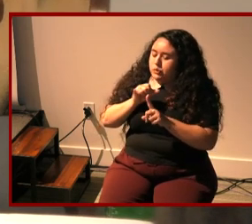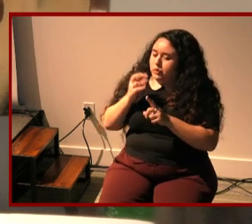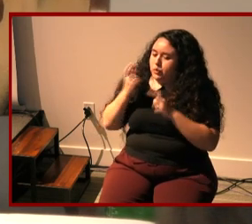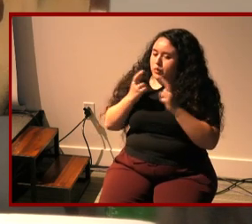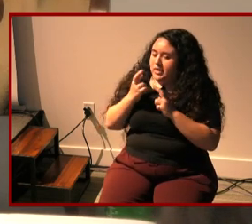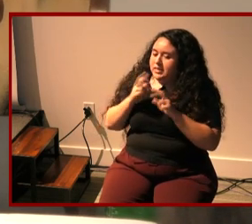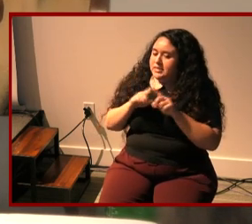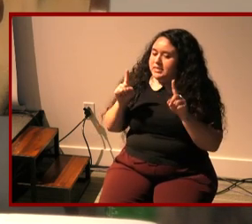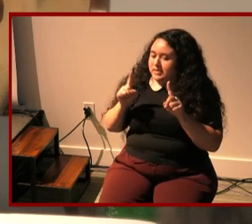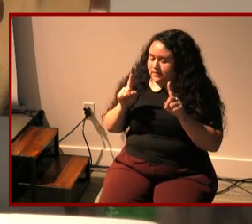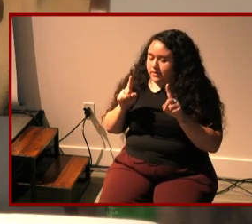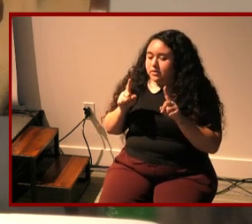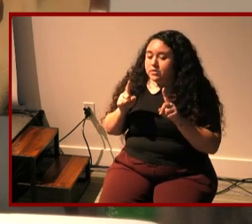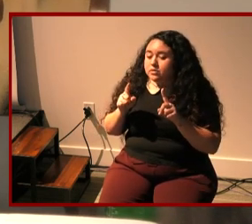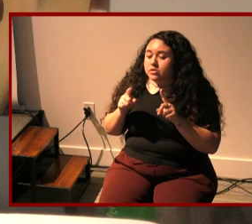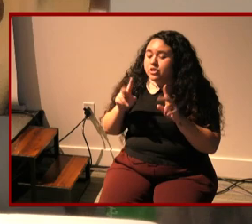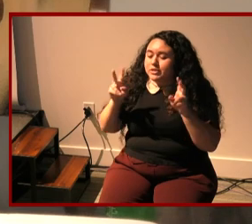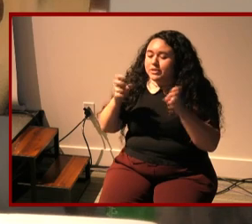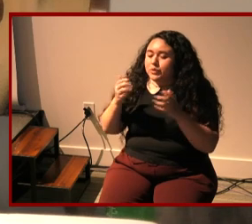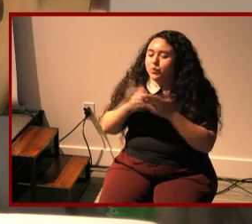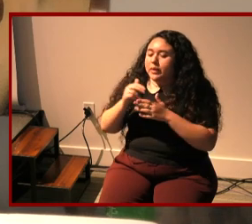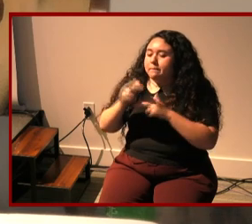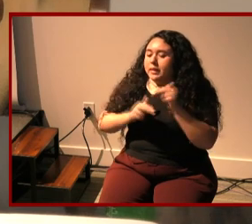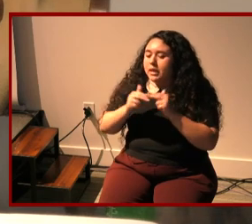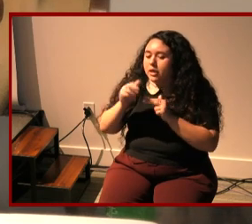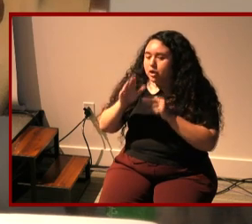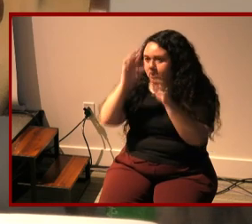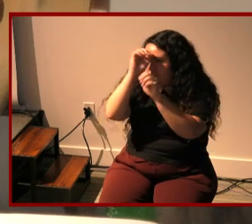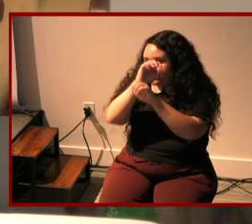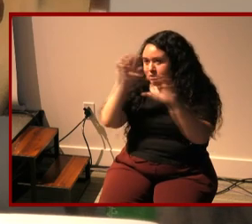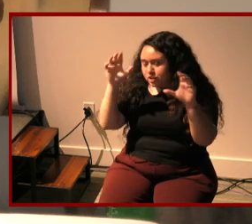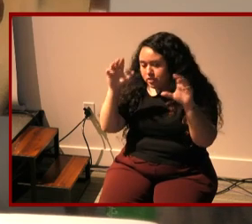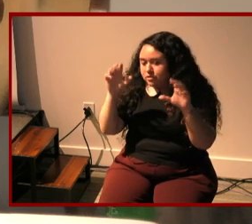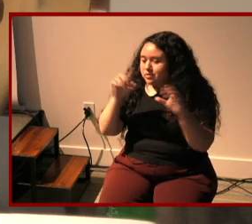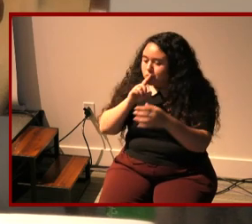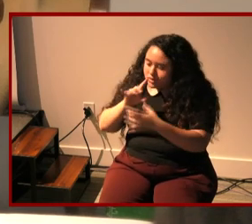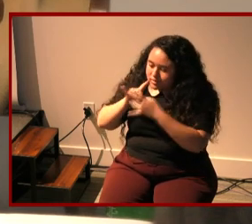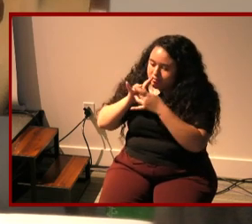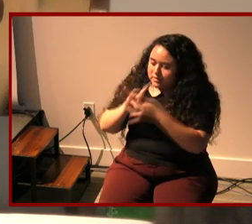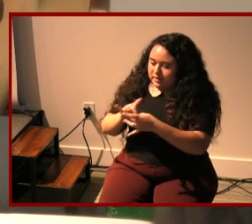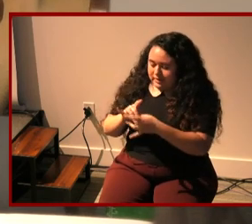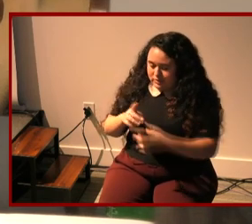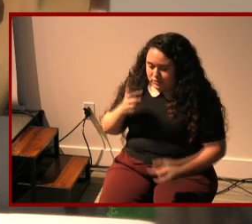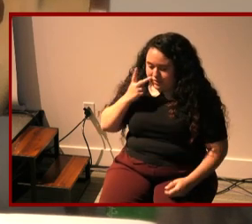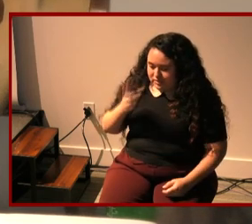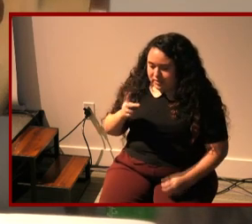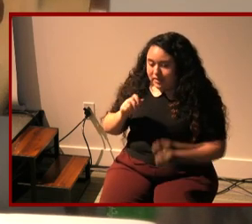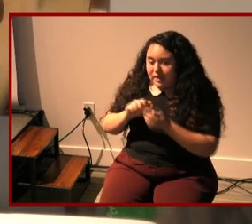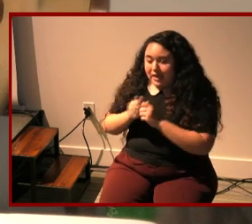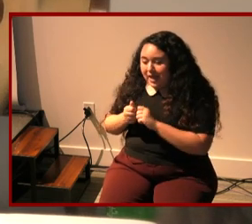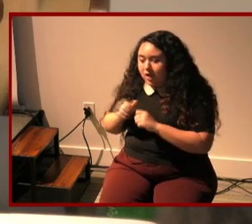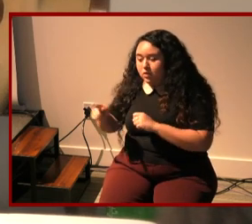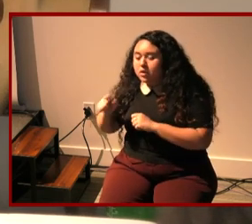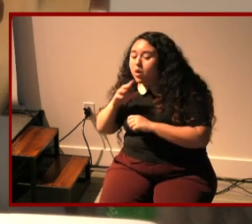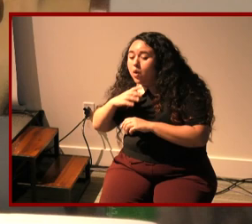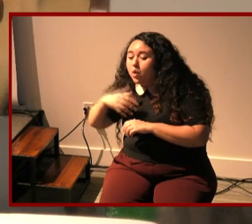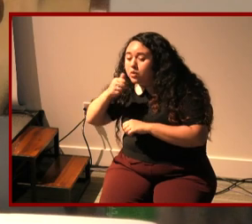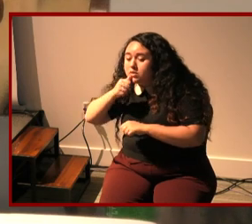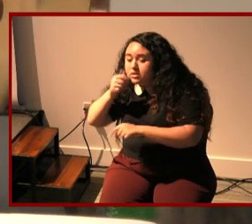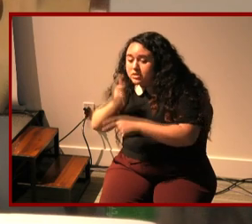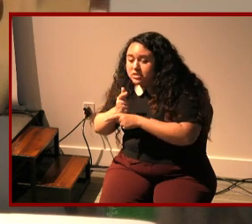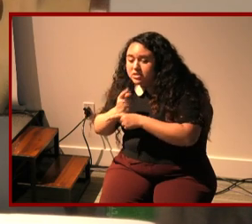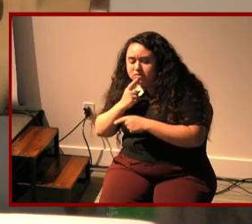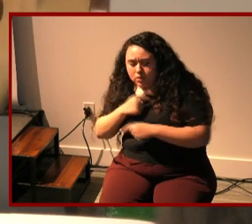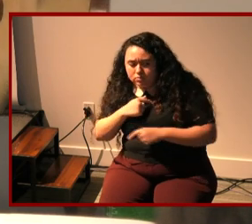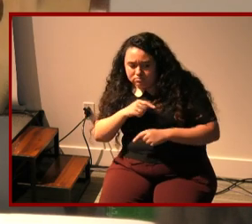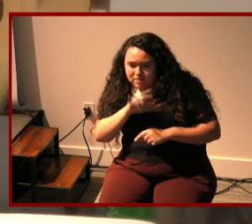this reworking of the story is is really tied to seeing how laney the older sibling is like